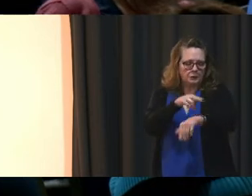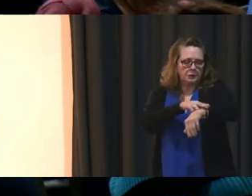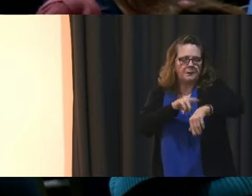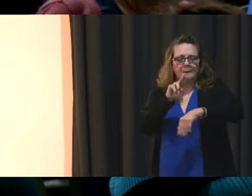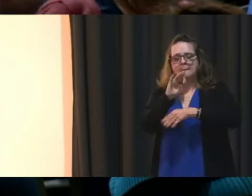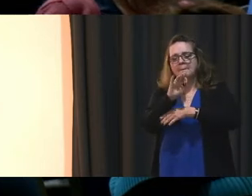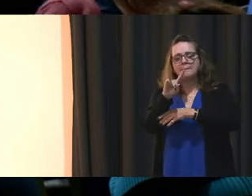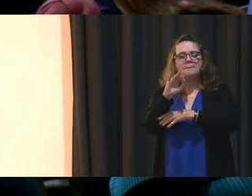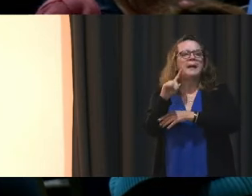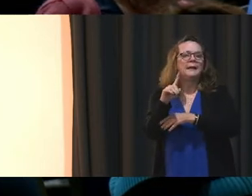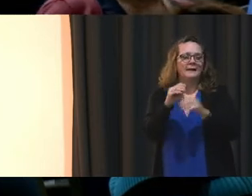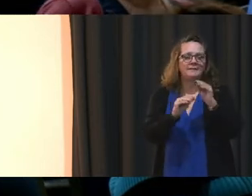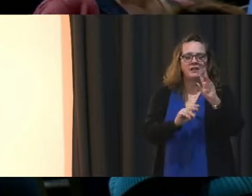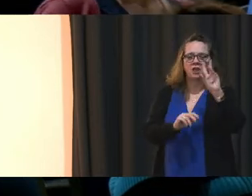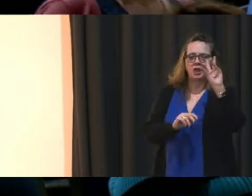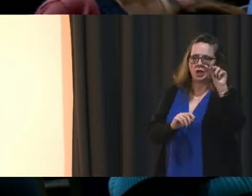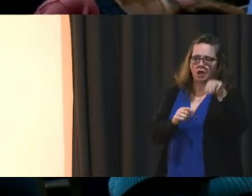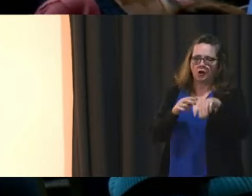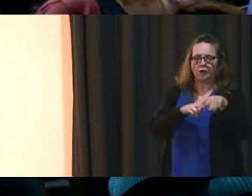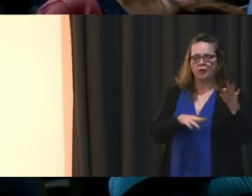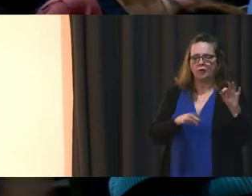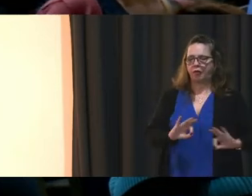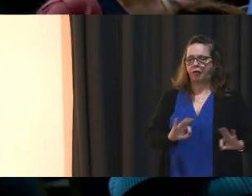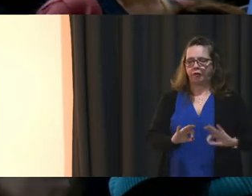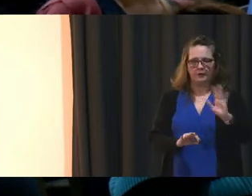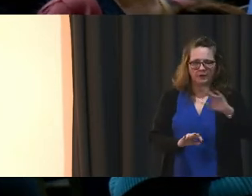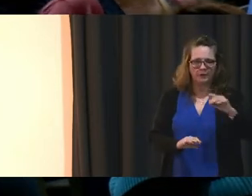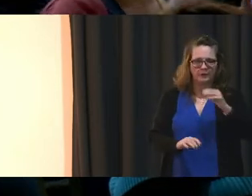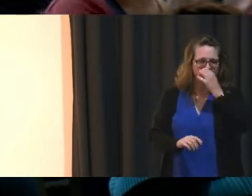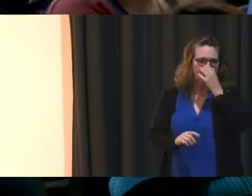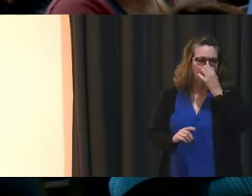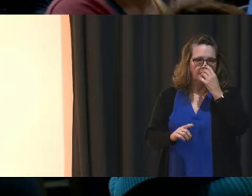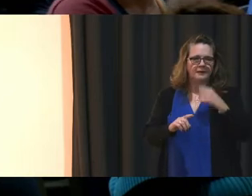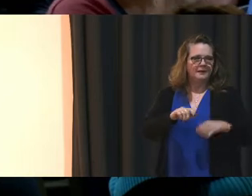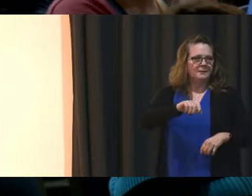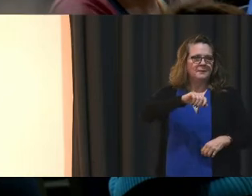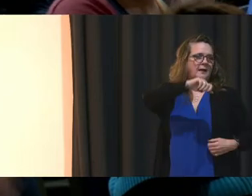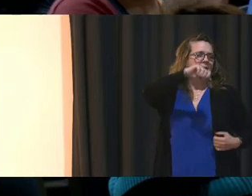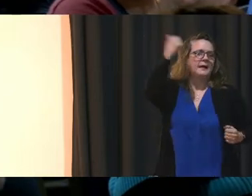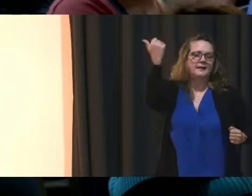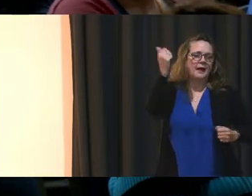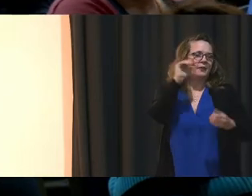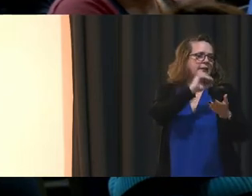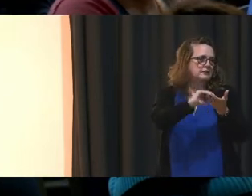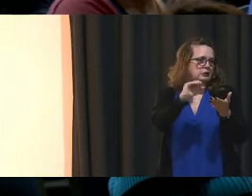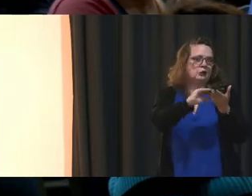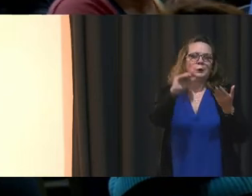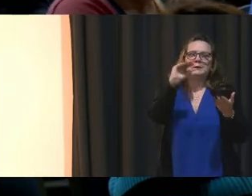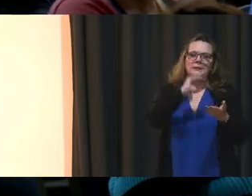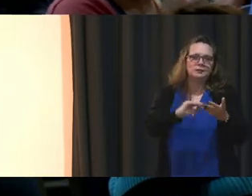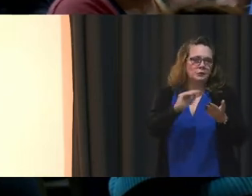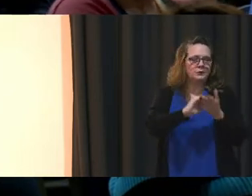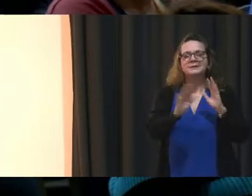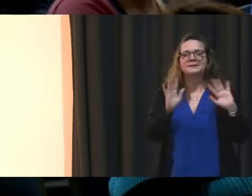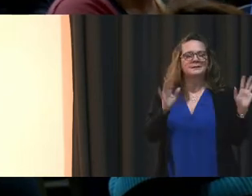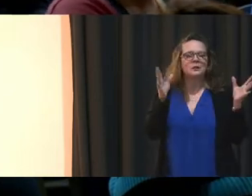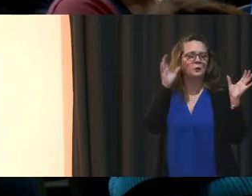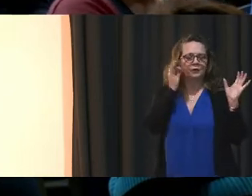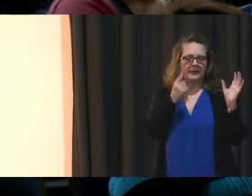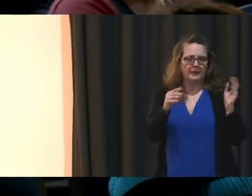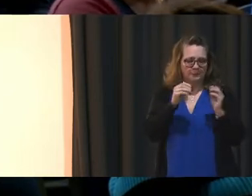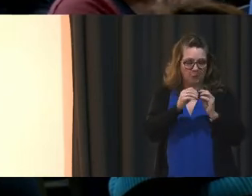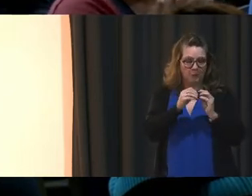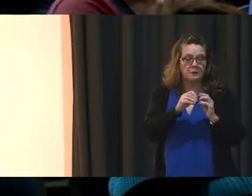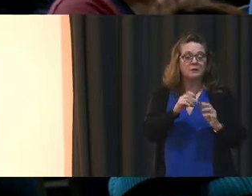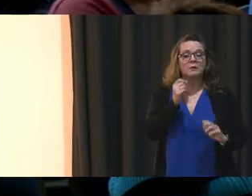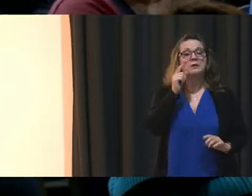school gets another Band-Aid, it'll be 2040 or some other lame excuse that they'll push it out to. My other concern